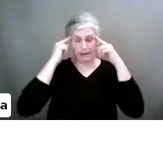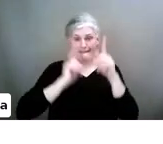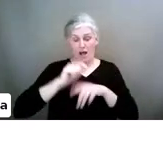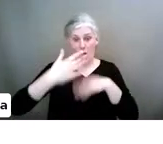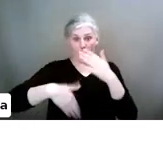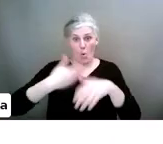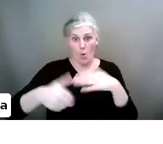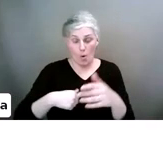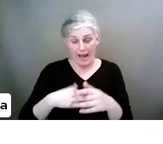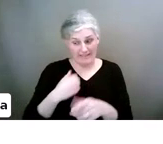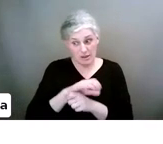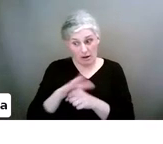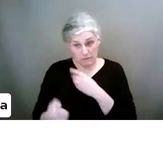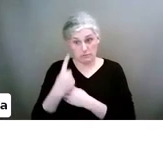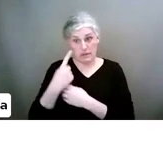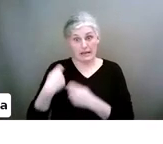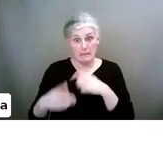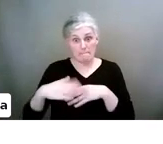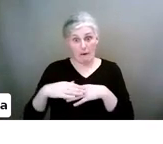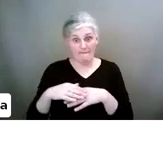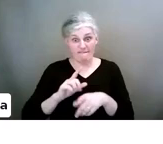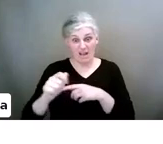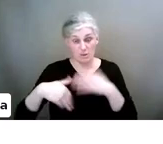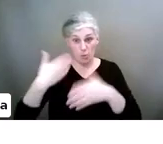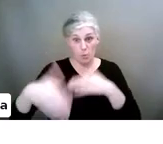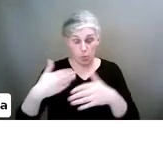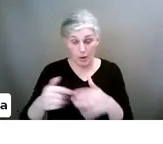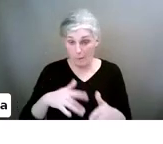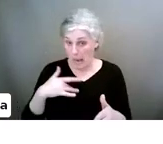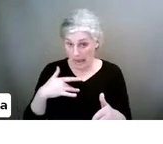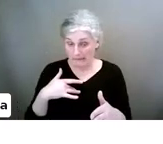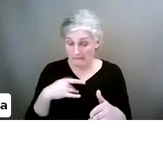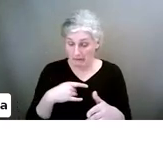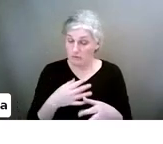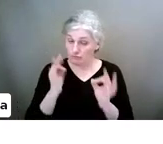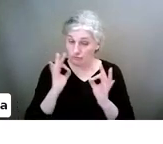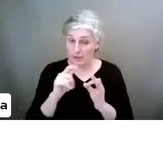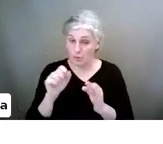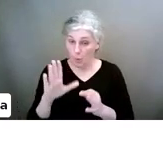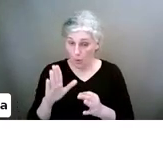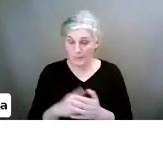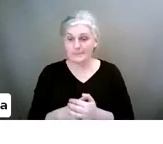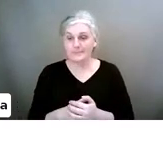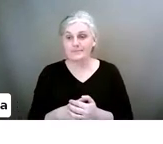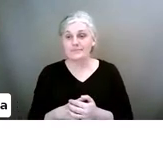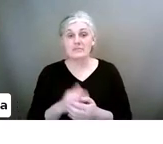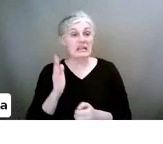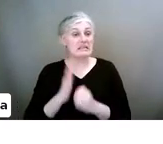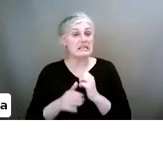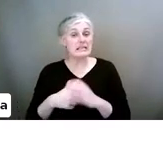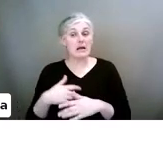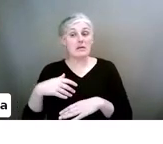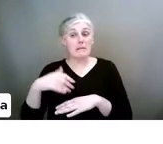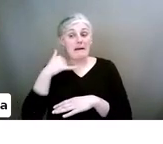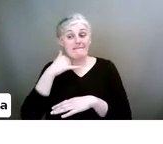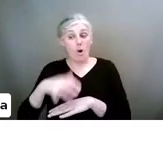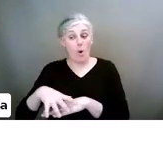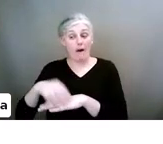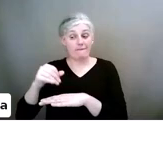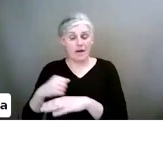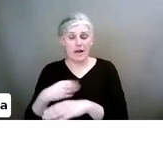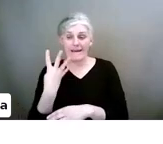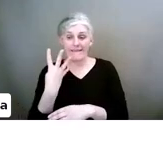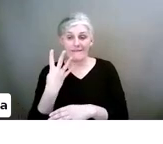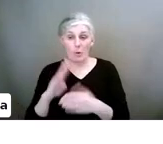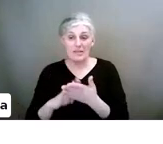since COVID, I think. So, that's it. And I've gone, I've turned off my phone so I can't see the time. I have four minutes